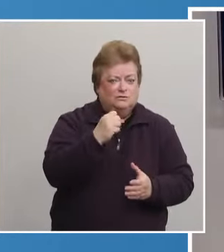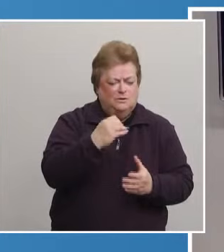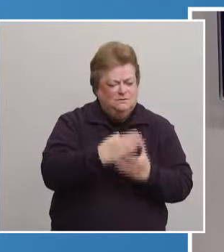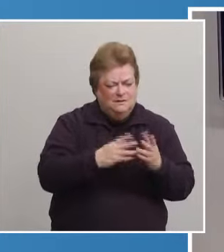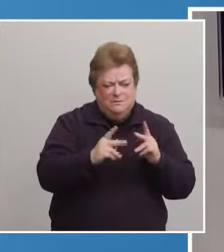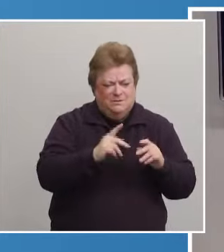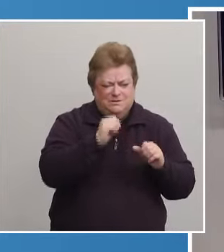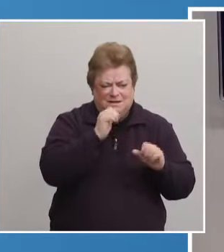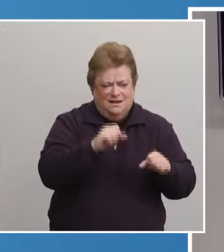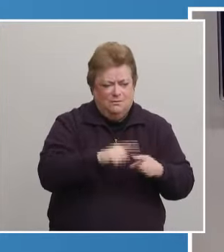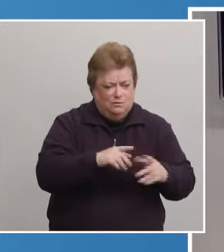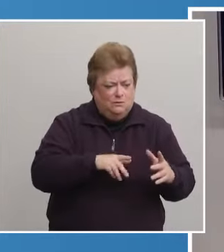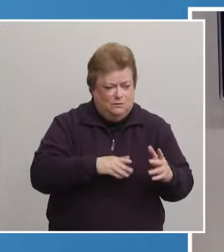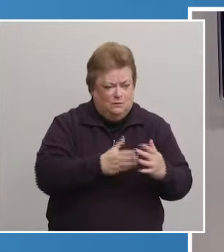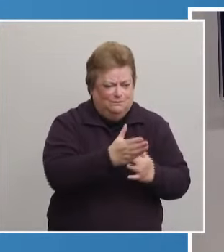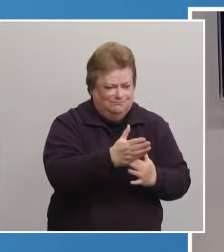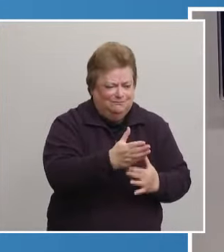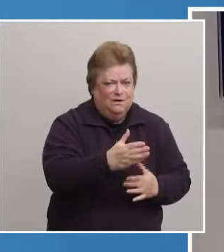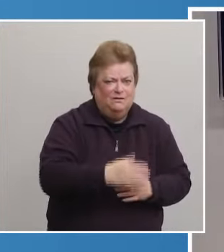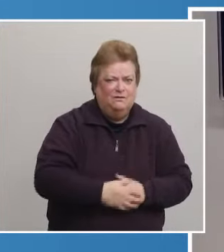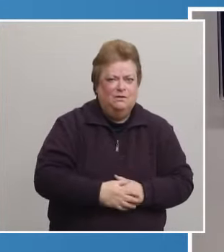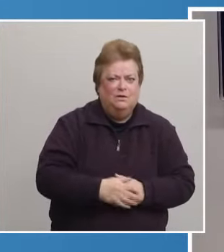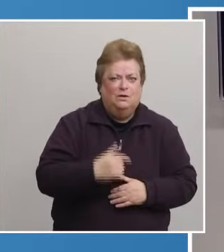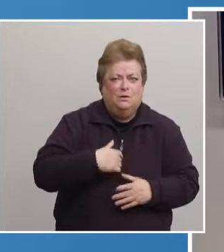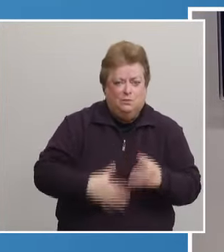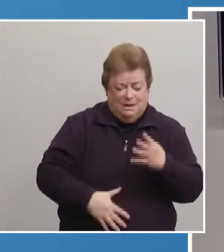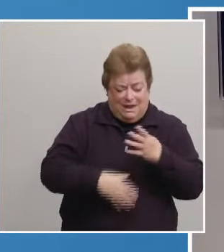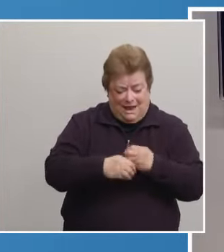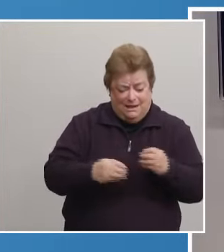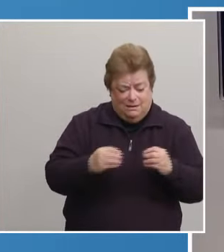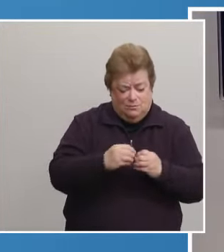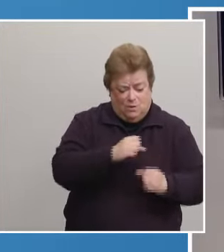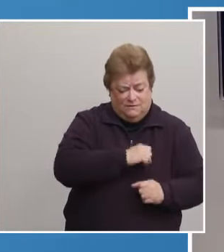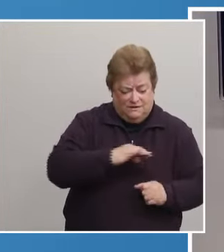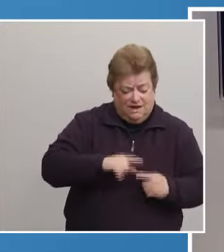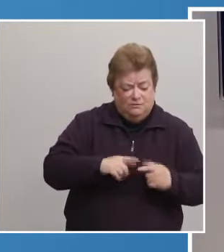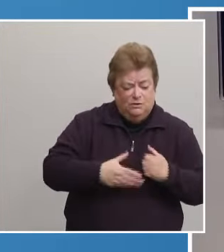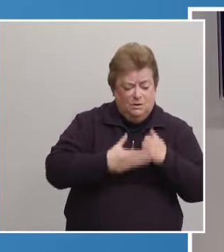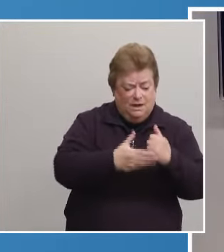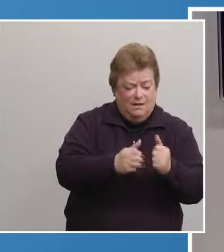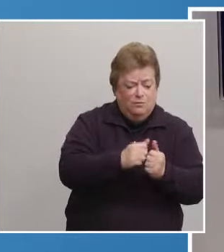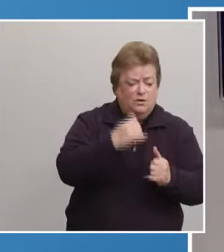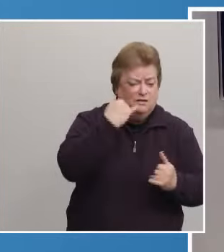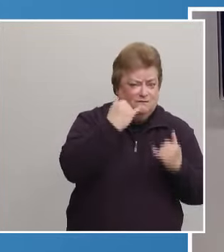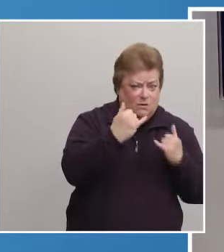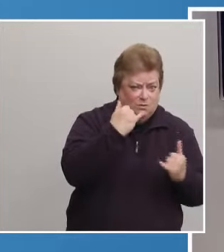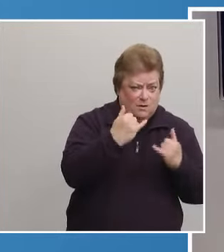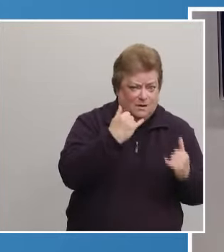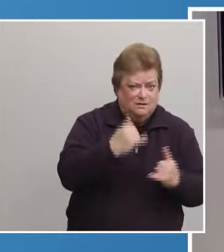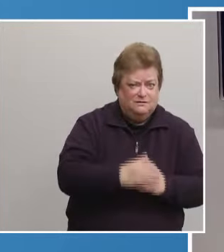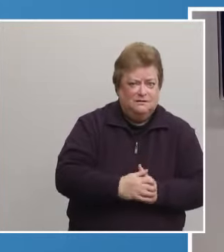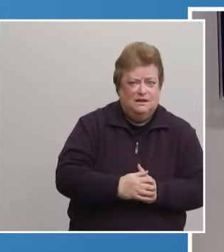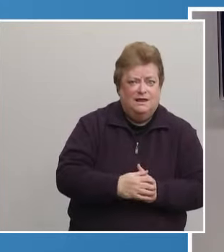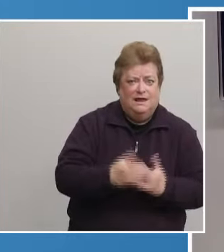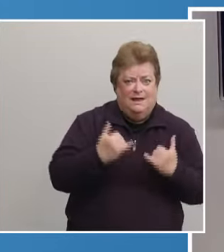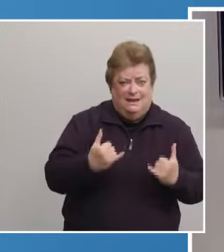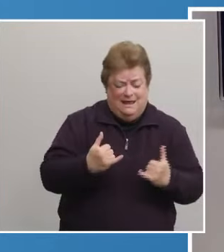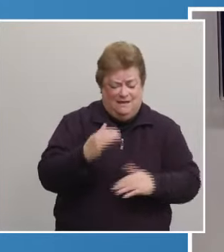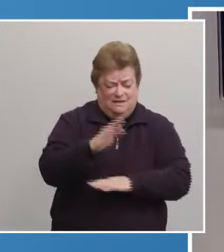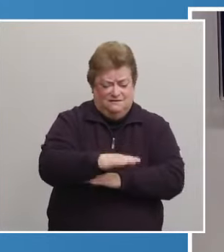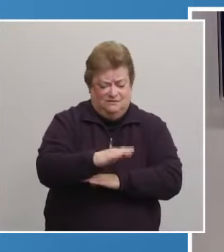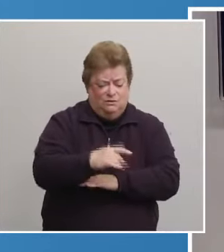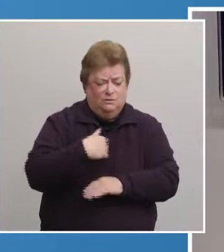through. We added additional staff to assist with the calls, and as of early this afternoon,